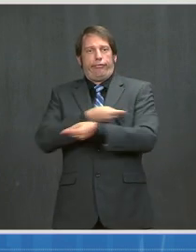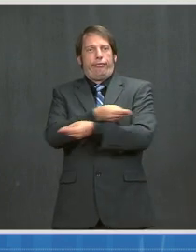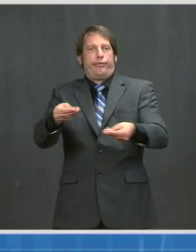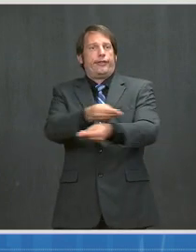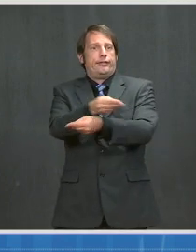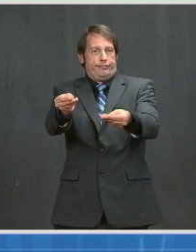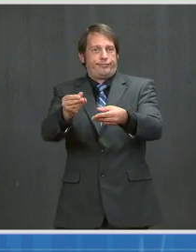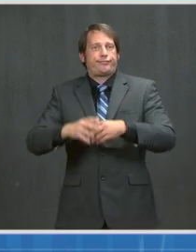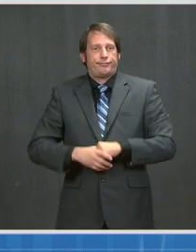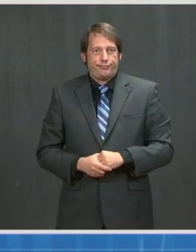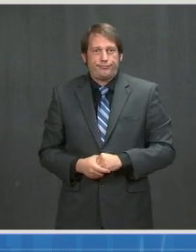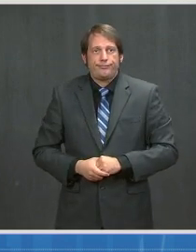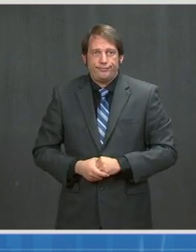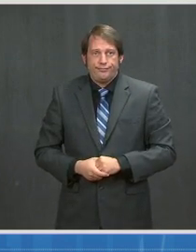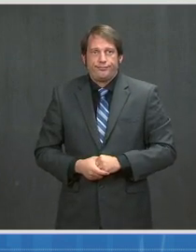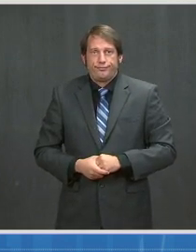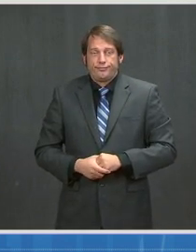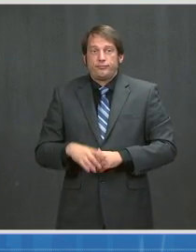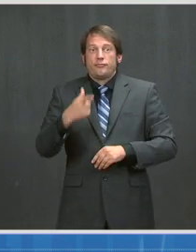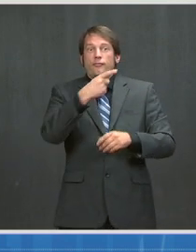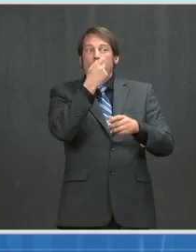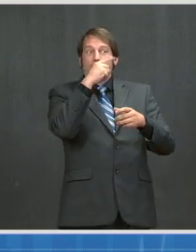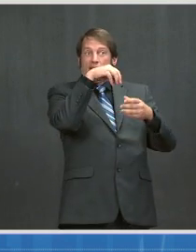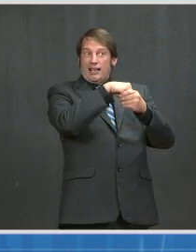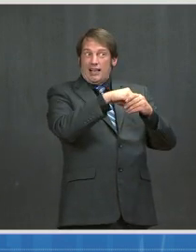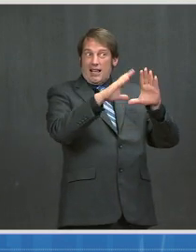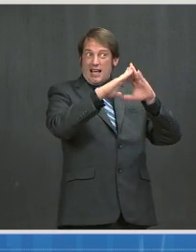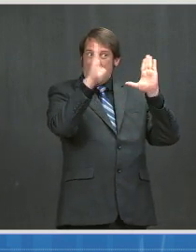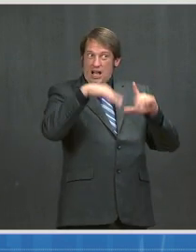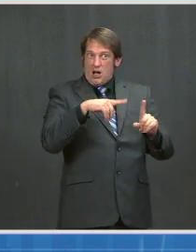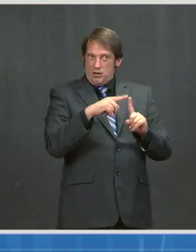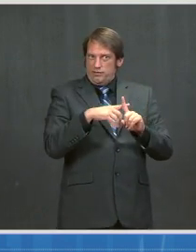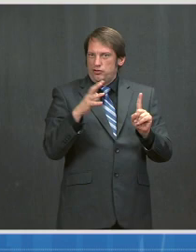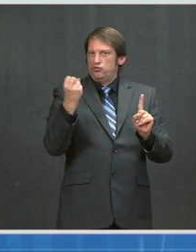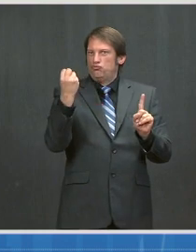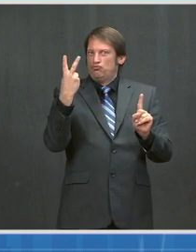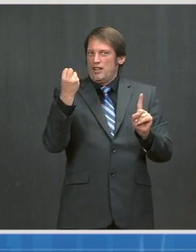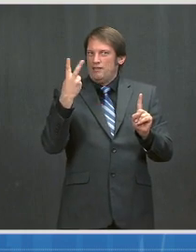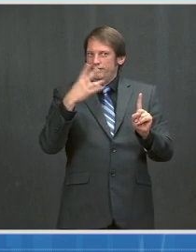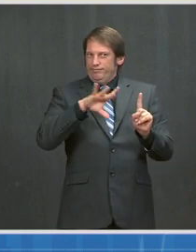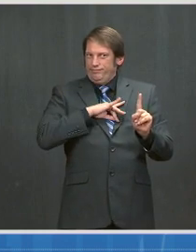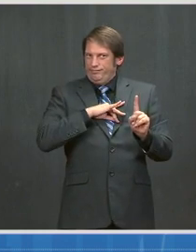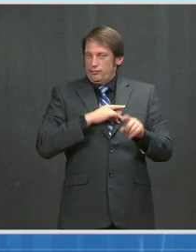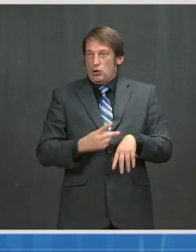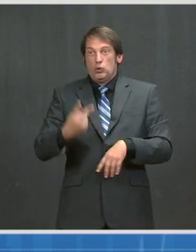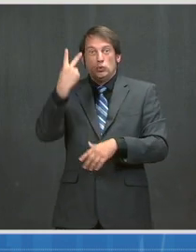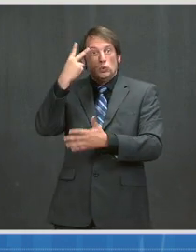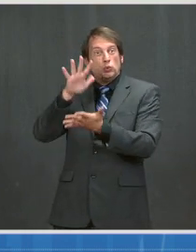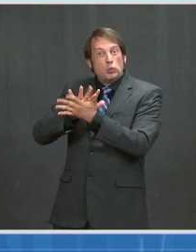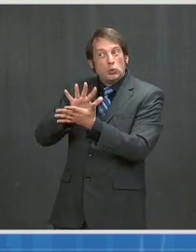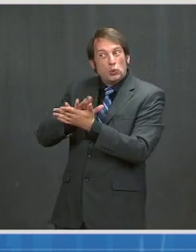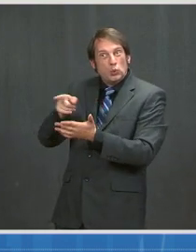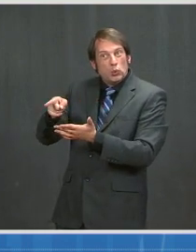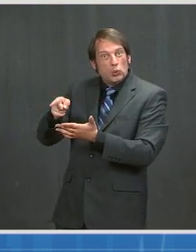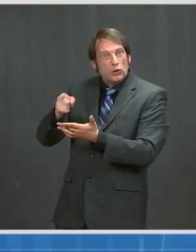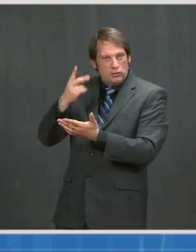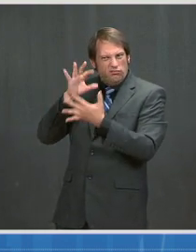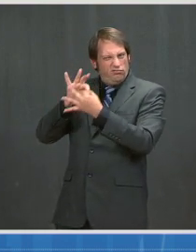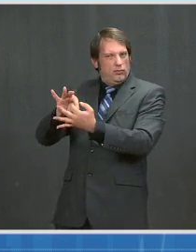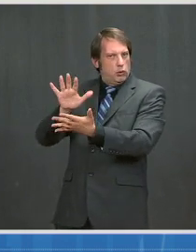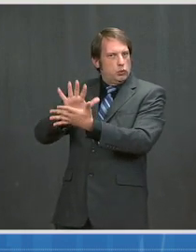three were long-term care facility contacts, and two were school-related contacts. Transmission